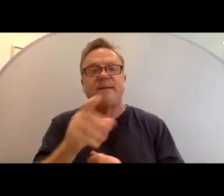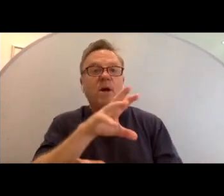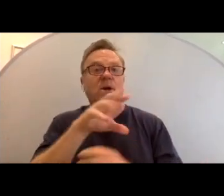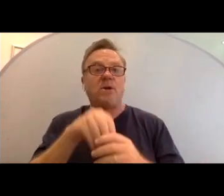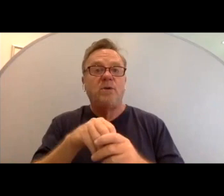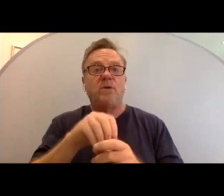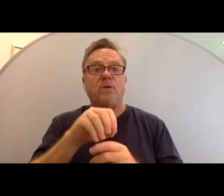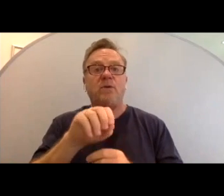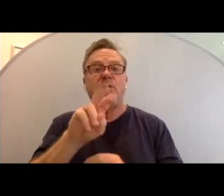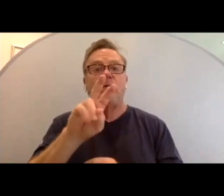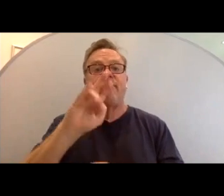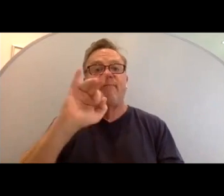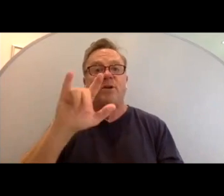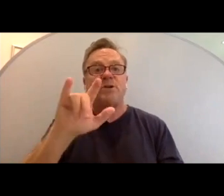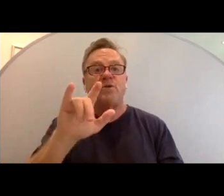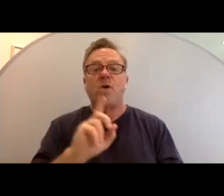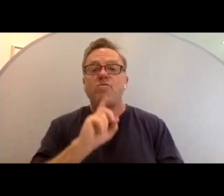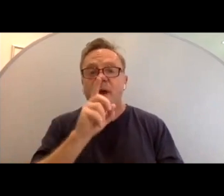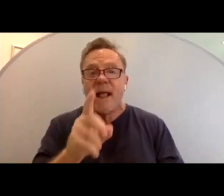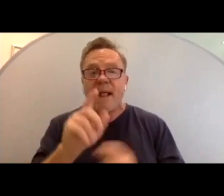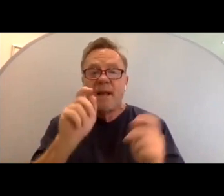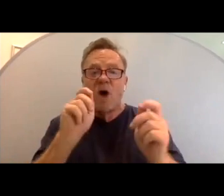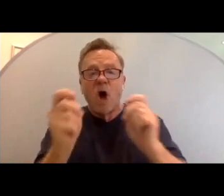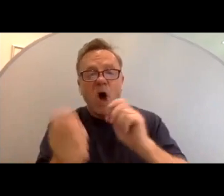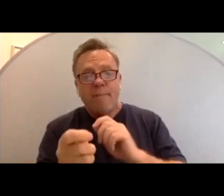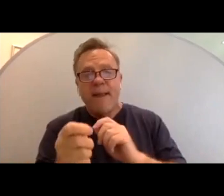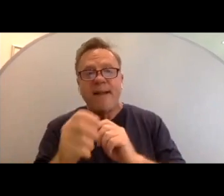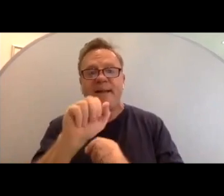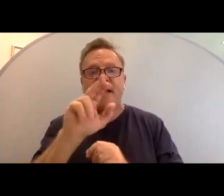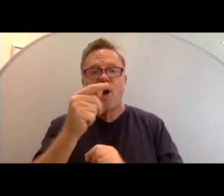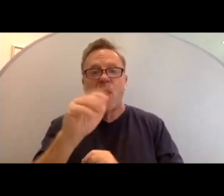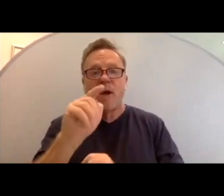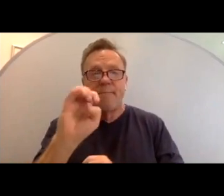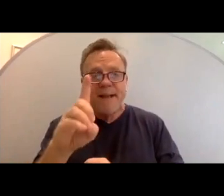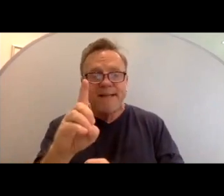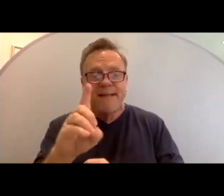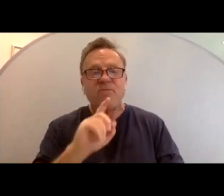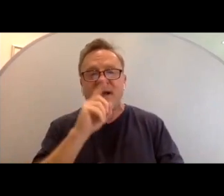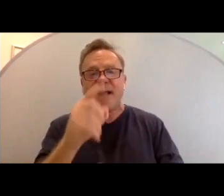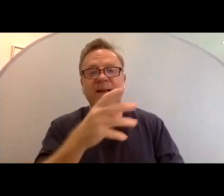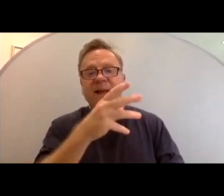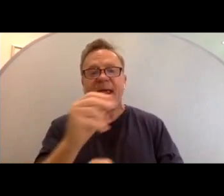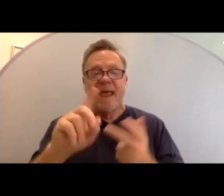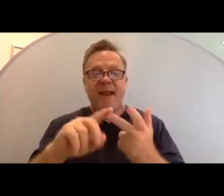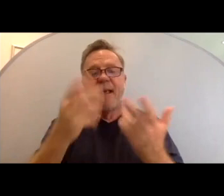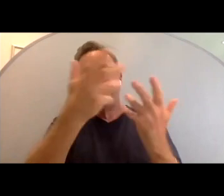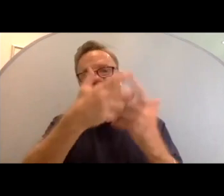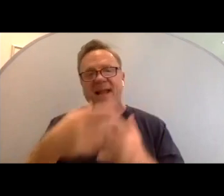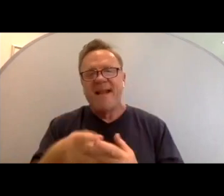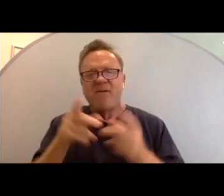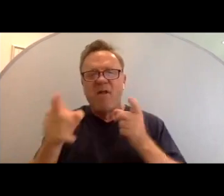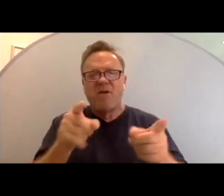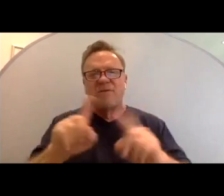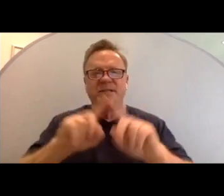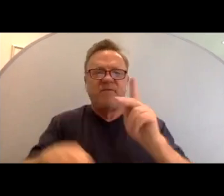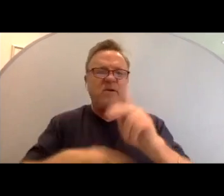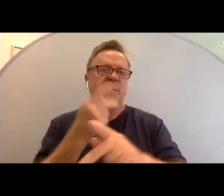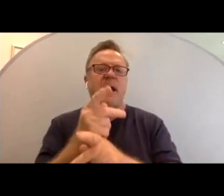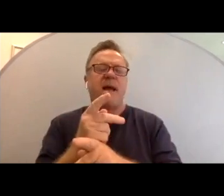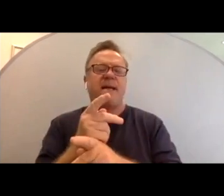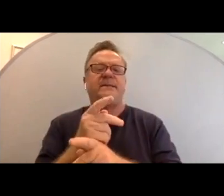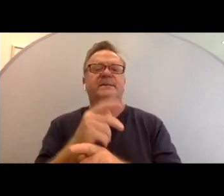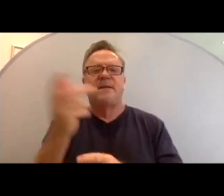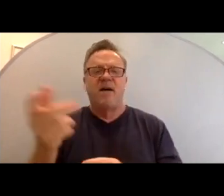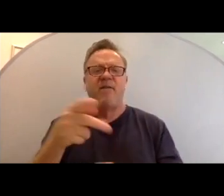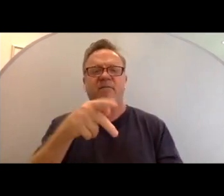virtual reality, augmented reality, as well as a blend of those different types of virtual